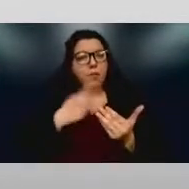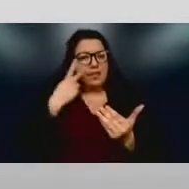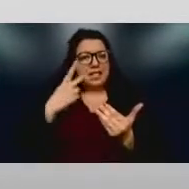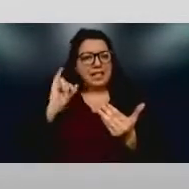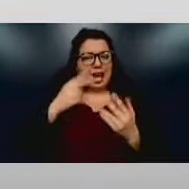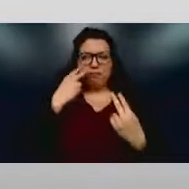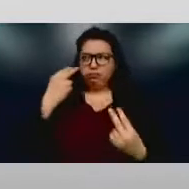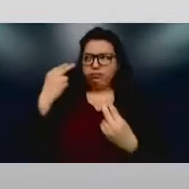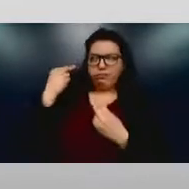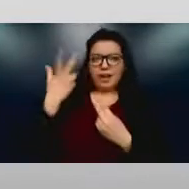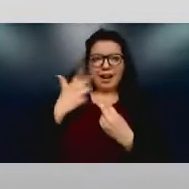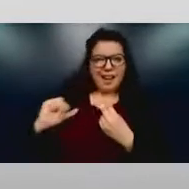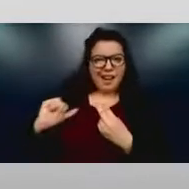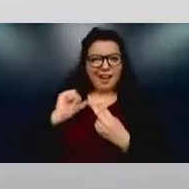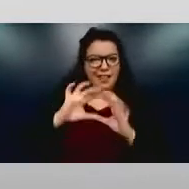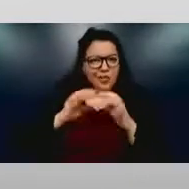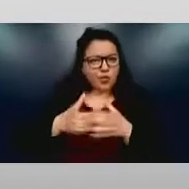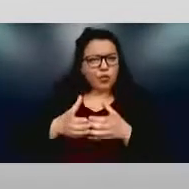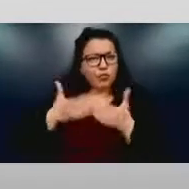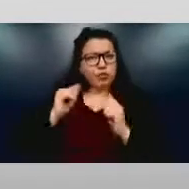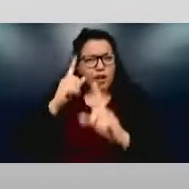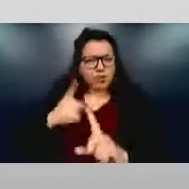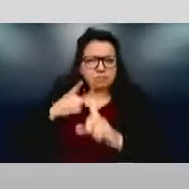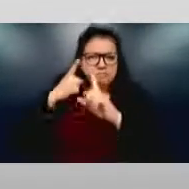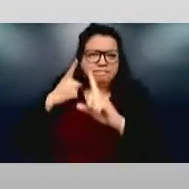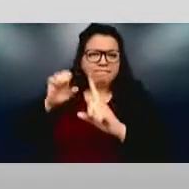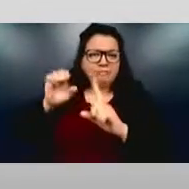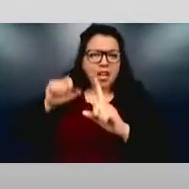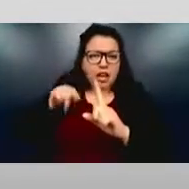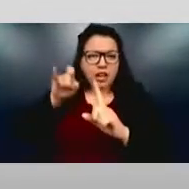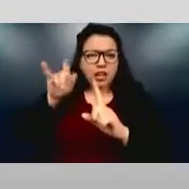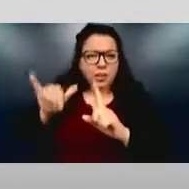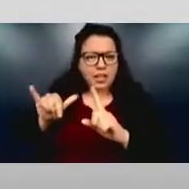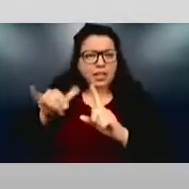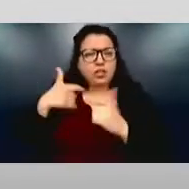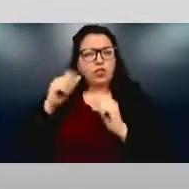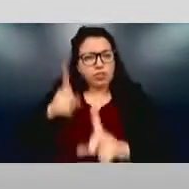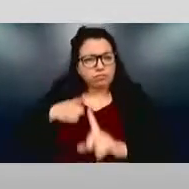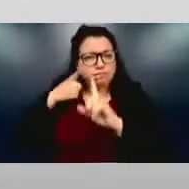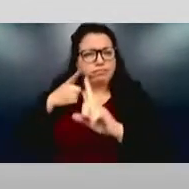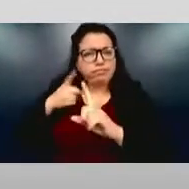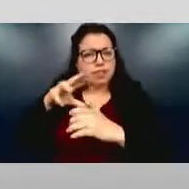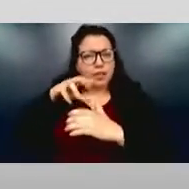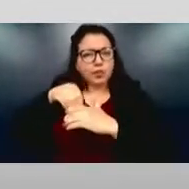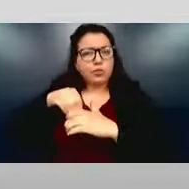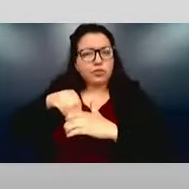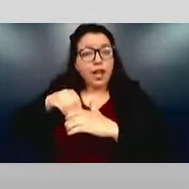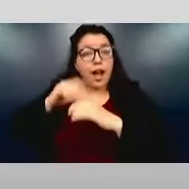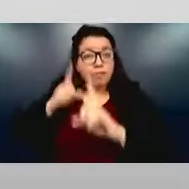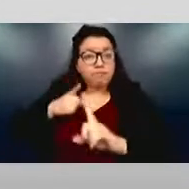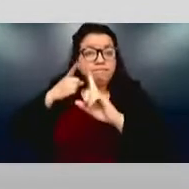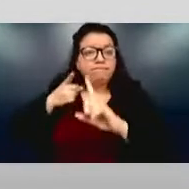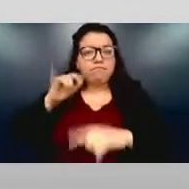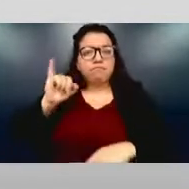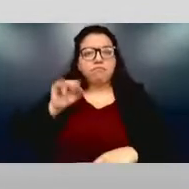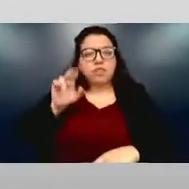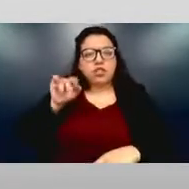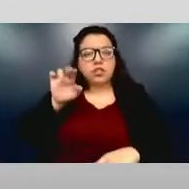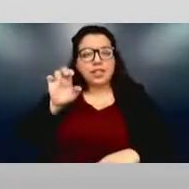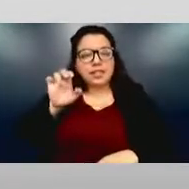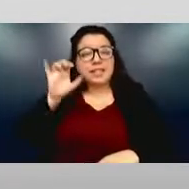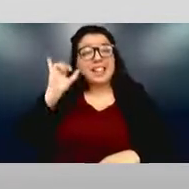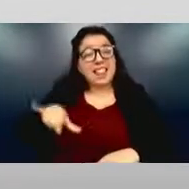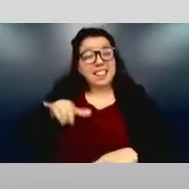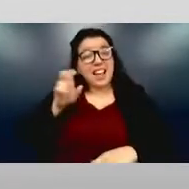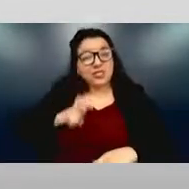towards equity and inclusion and ultimately to justice. It hasn't been easy. And